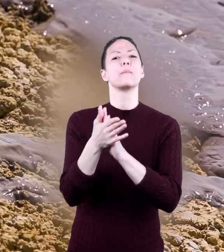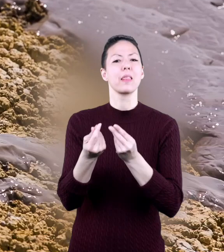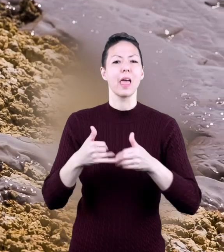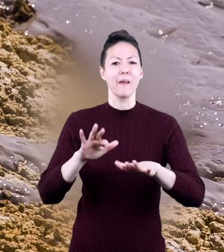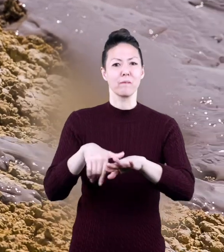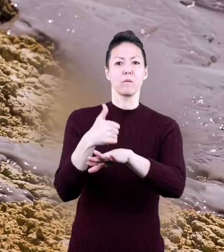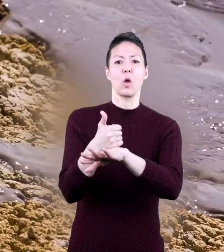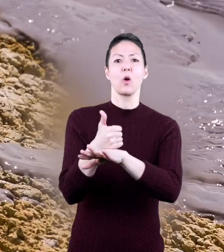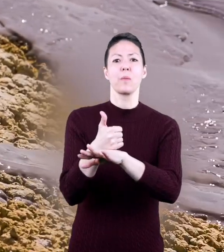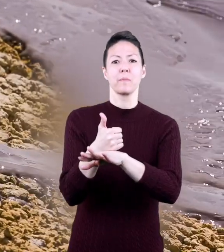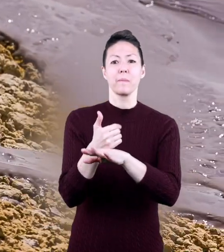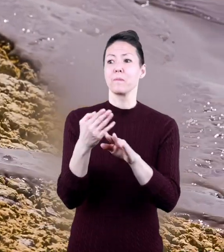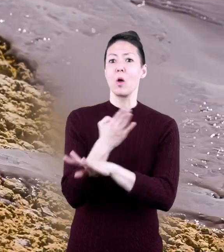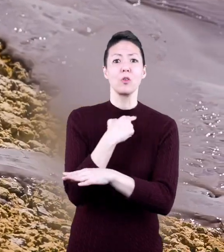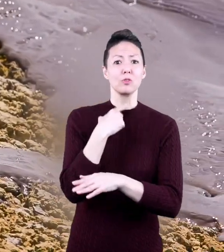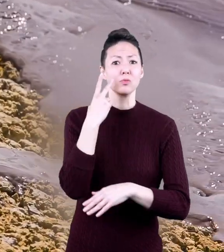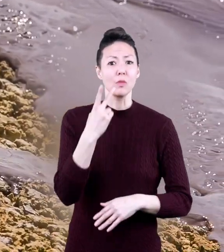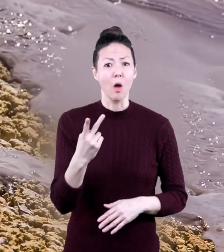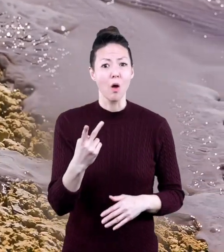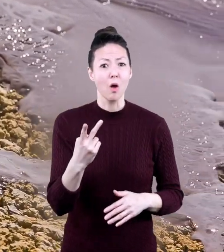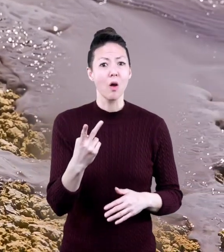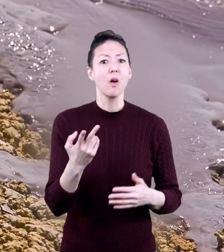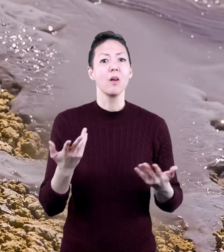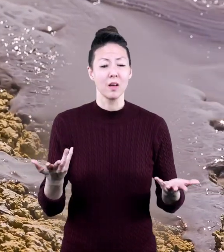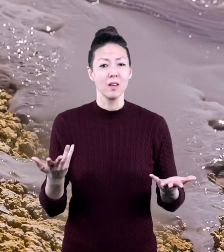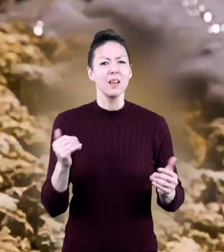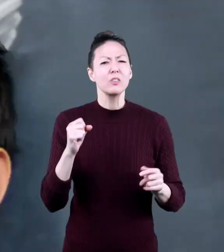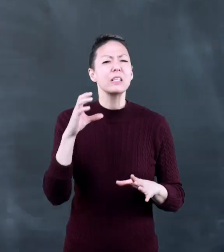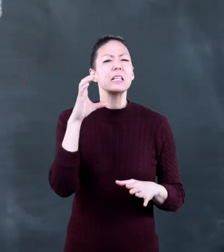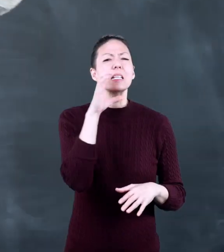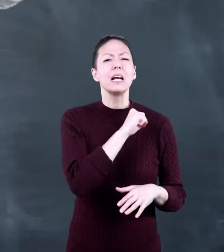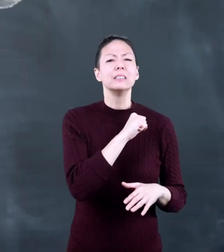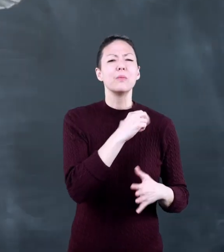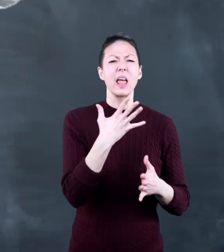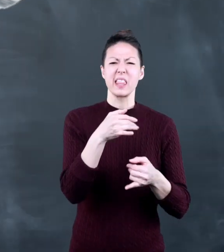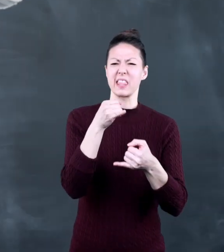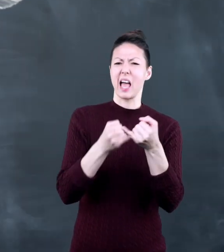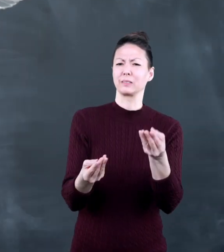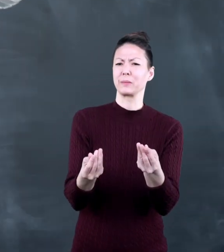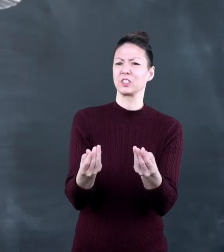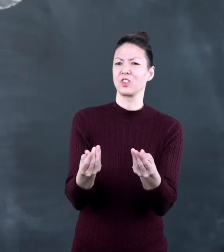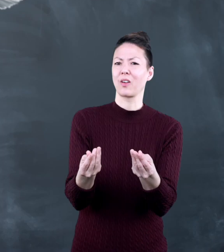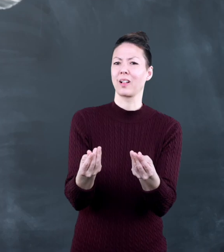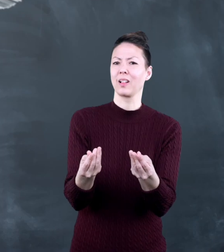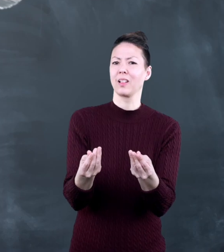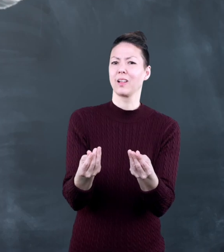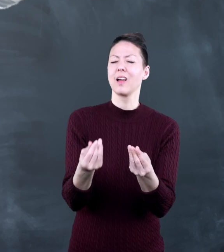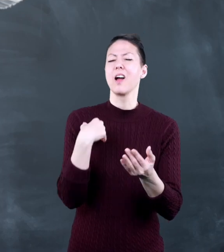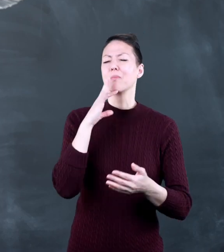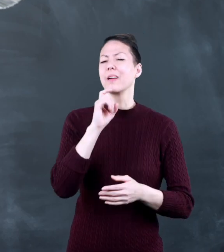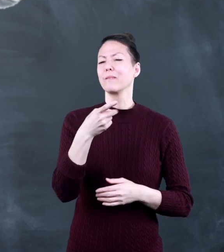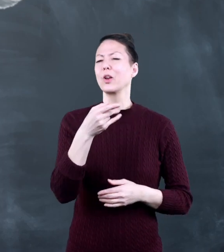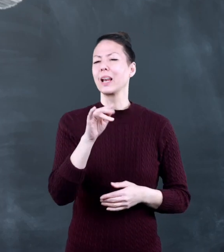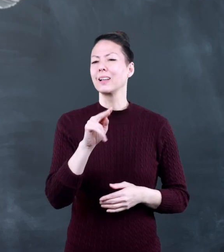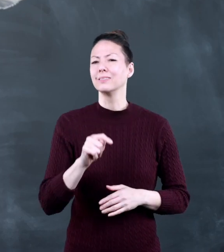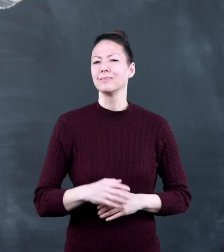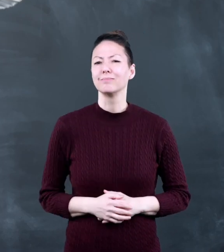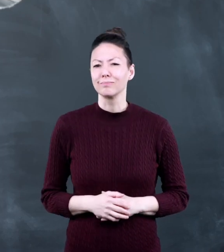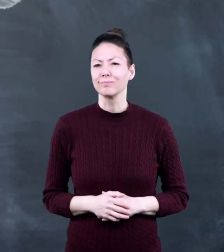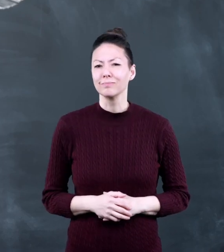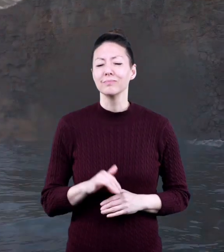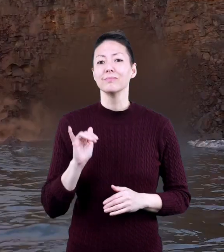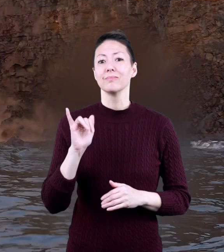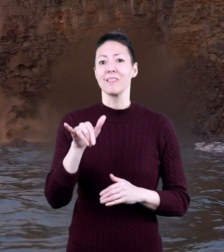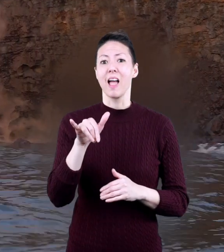fan-shaped landform that we saw before. Can you guess what the last material is? I'll give you a hint.